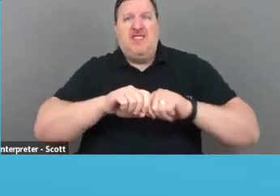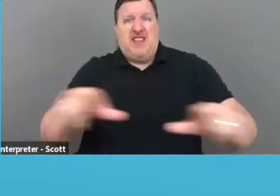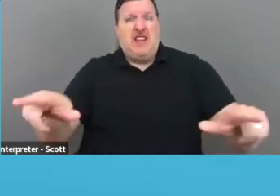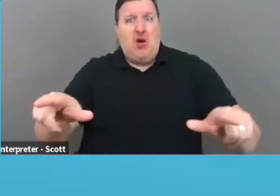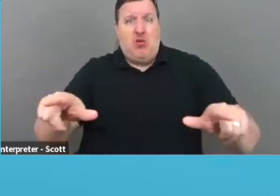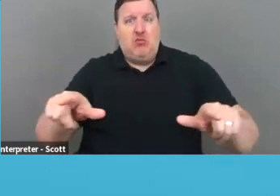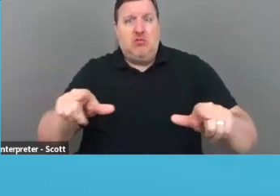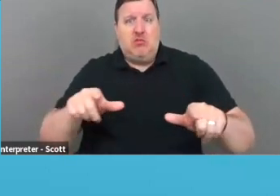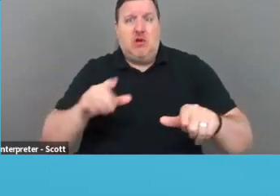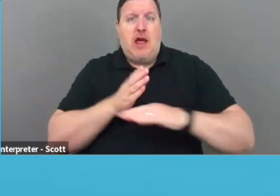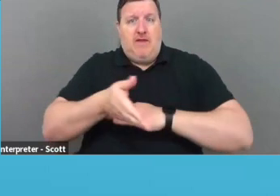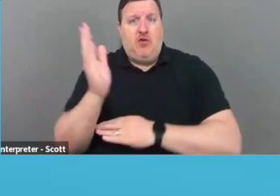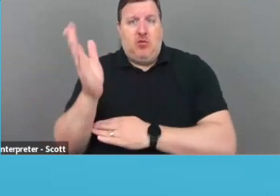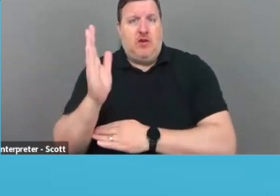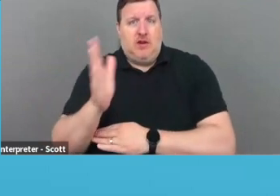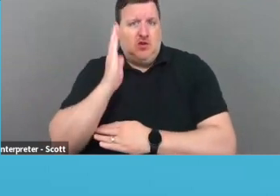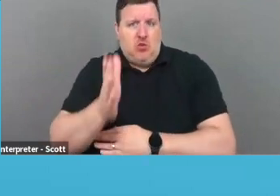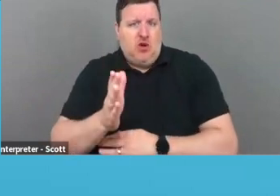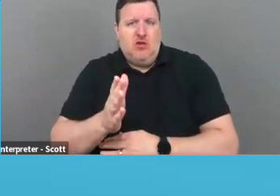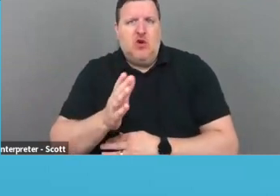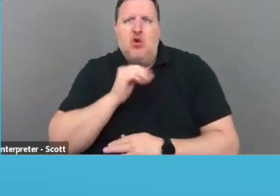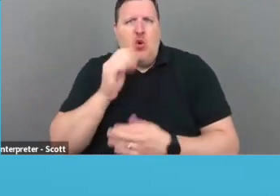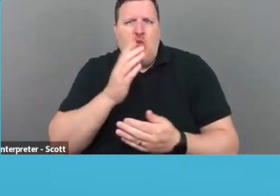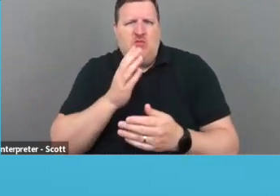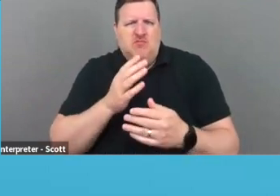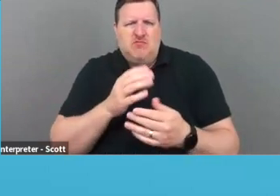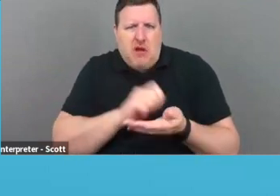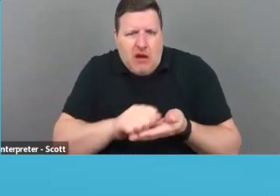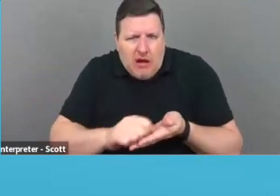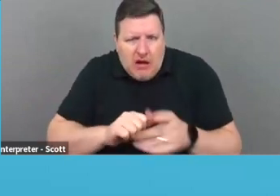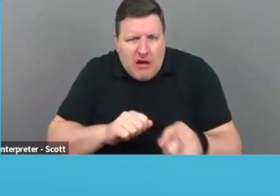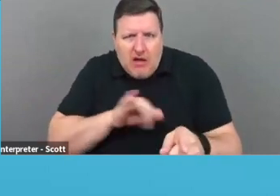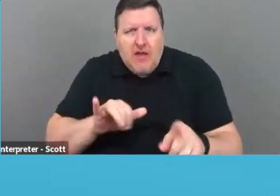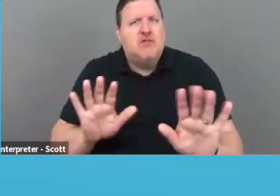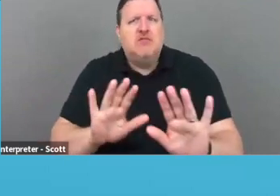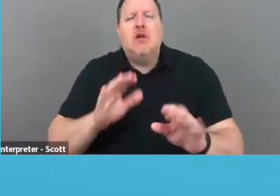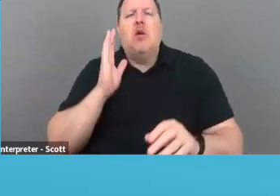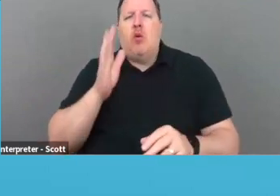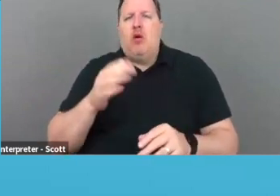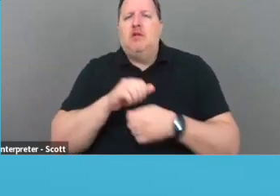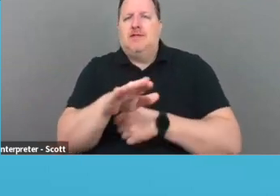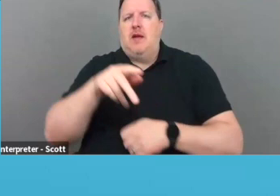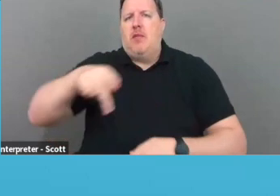long URL, you'll have it to just link on later.